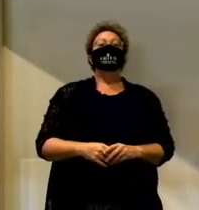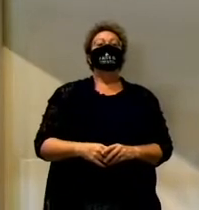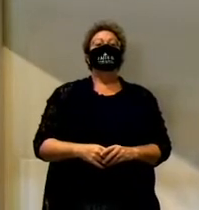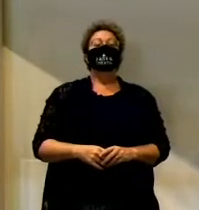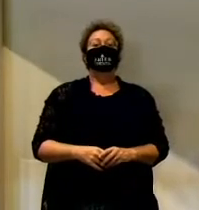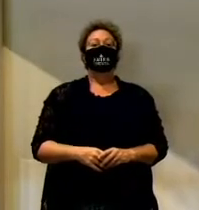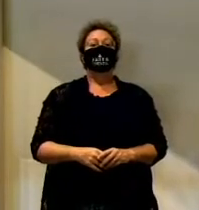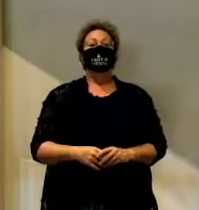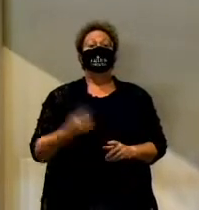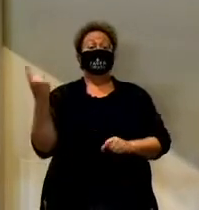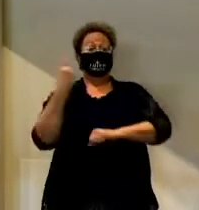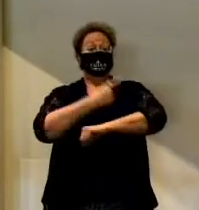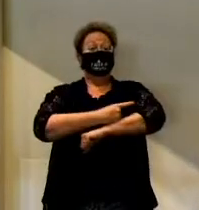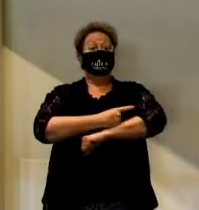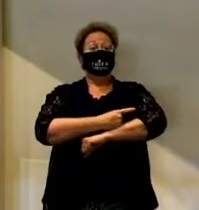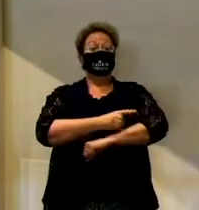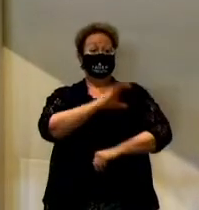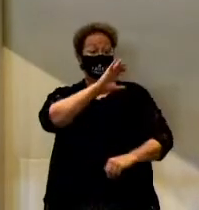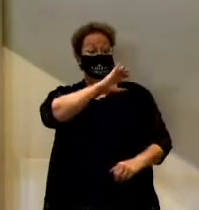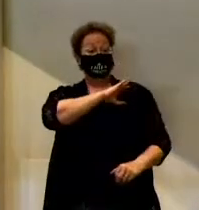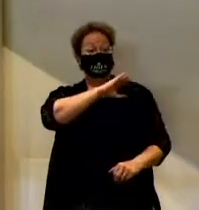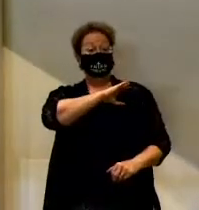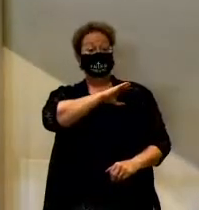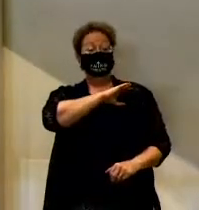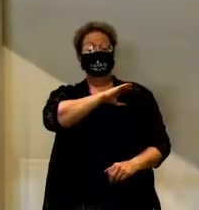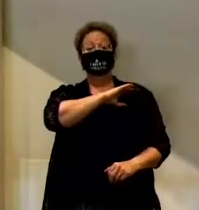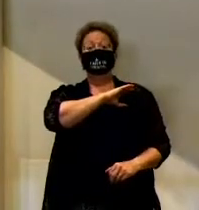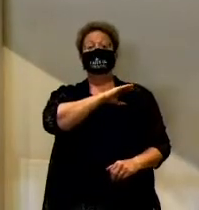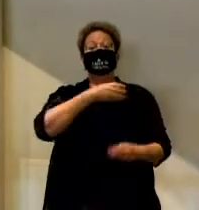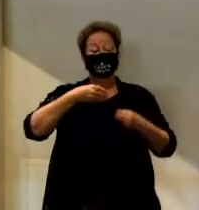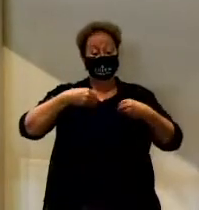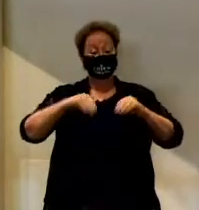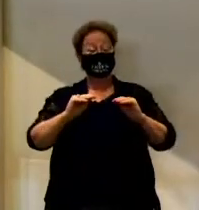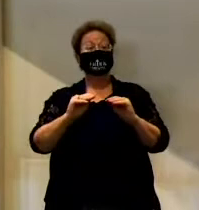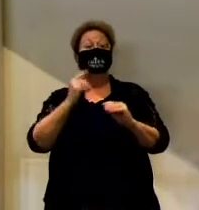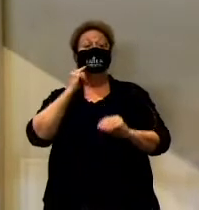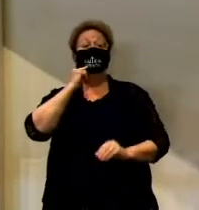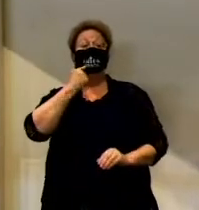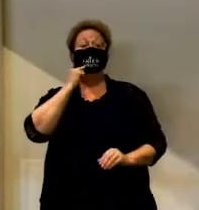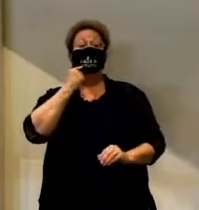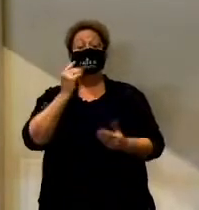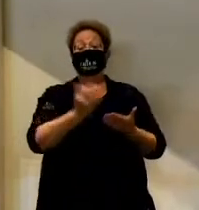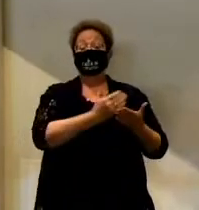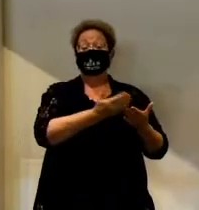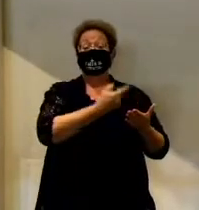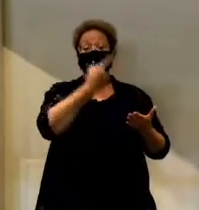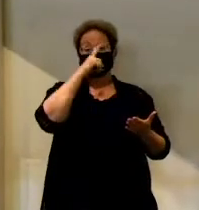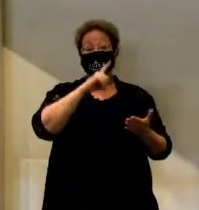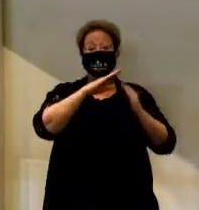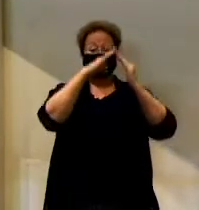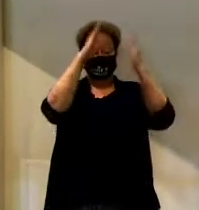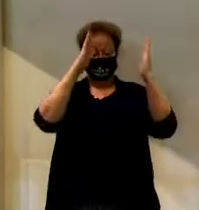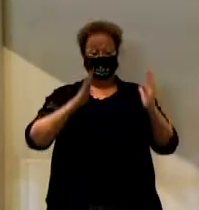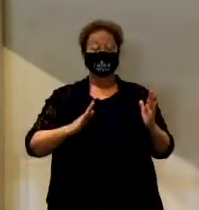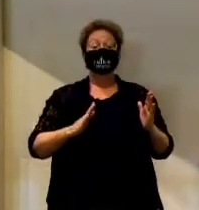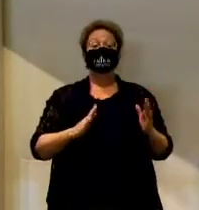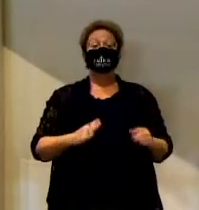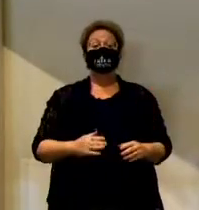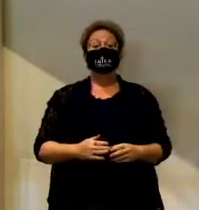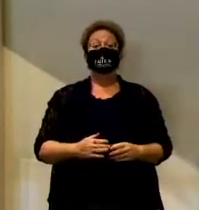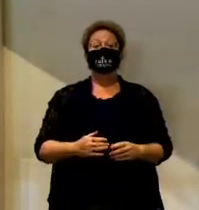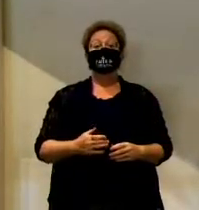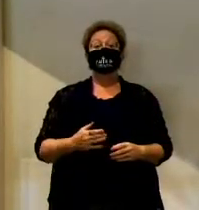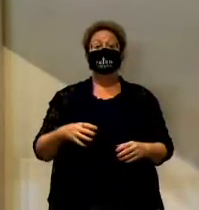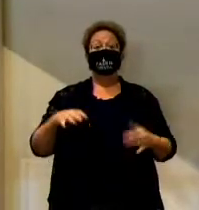Well, one day, Calvin and the other orphans are selling candy to help raise funds for the orphanage, and the basketball